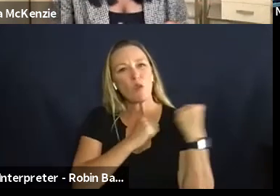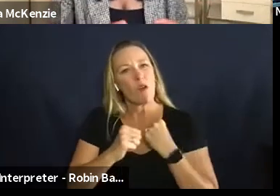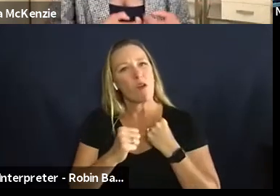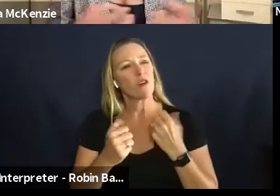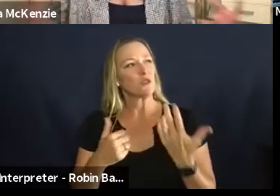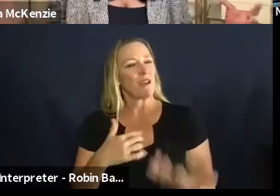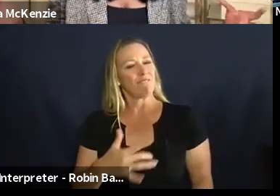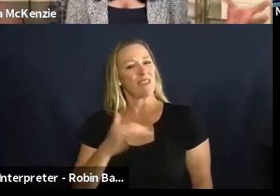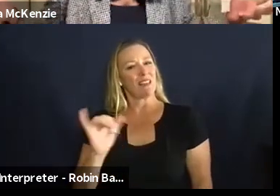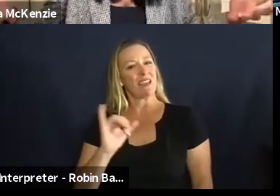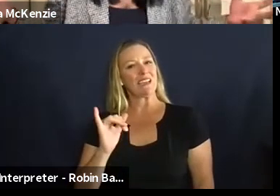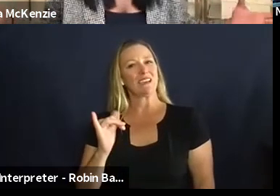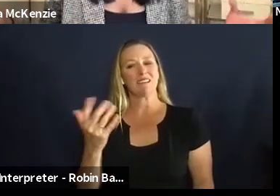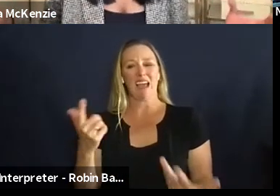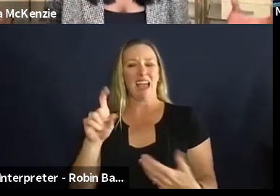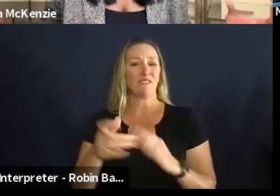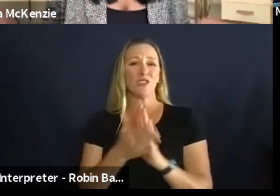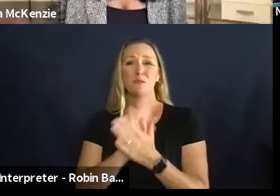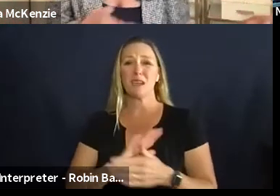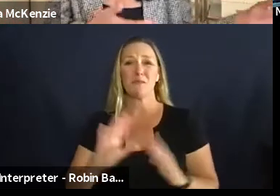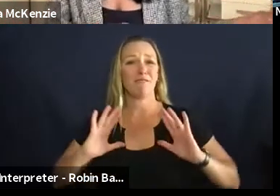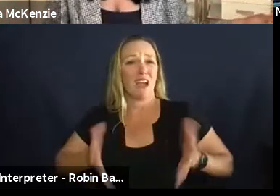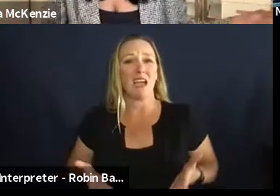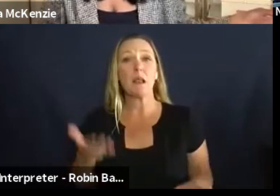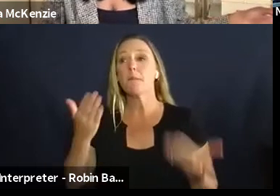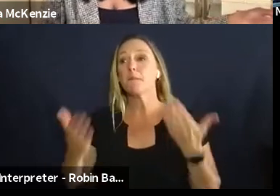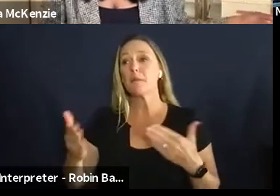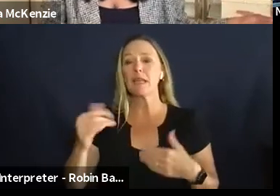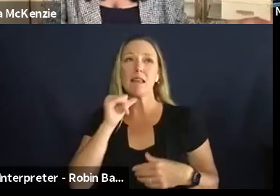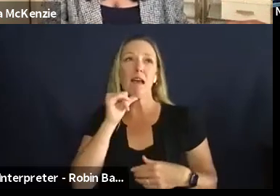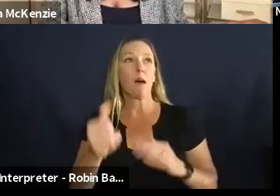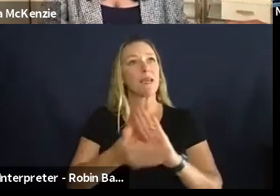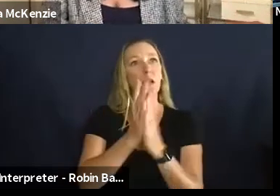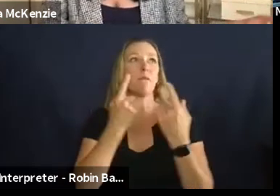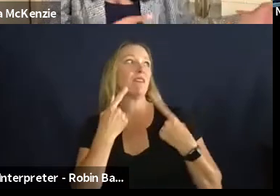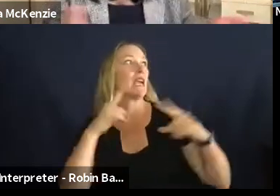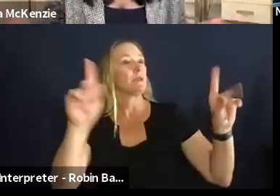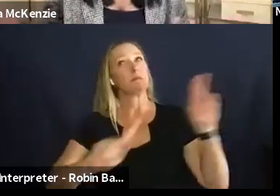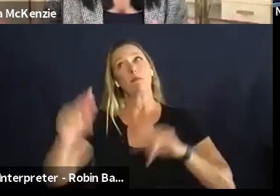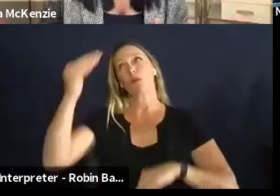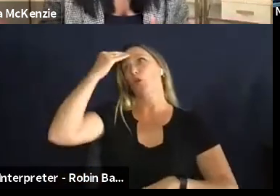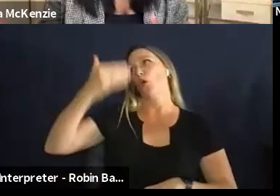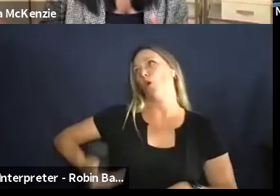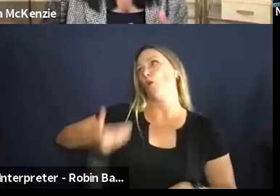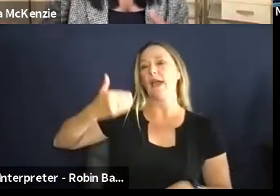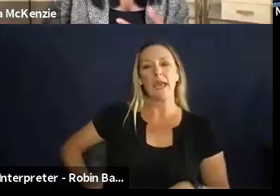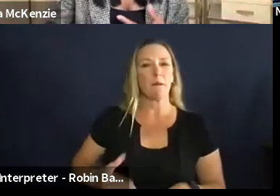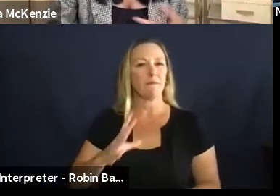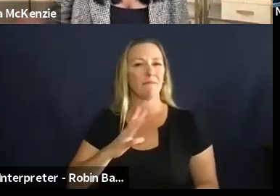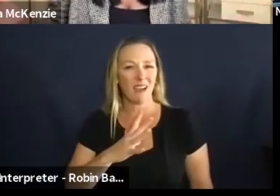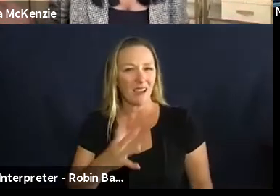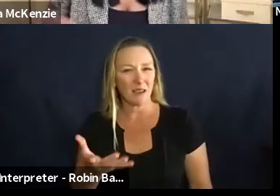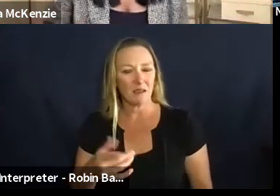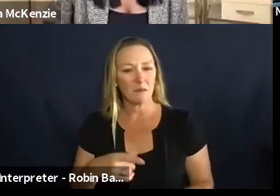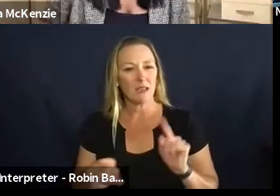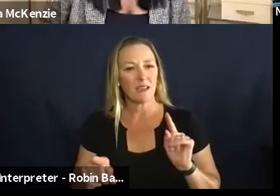be okay with that like if you're not you may not get the notoriety that you want to see and like that can't deter you from